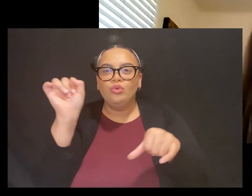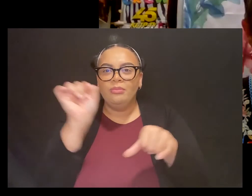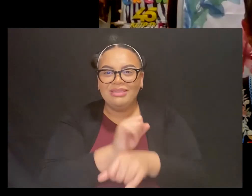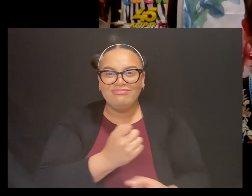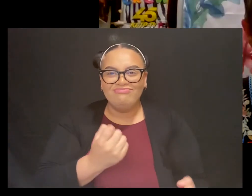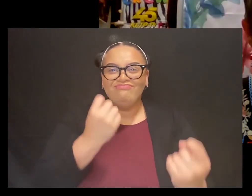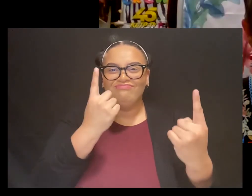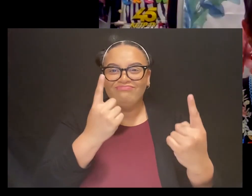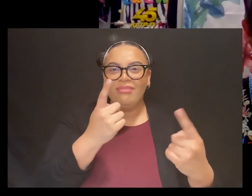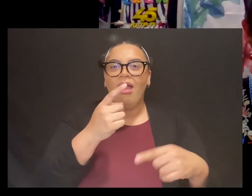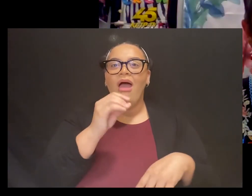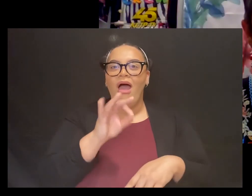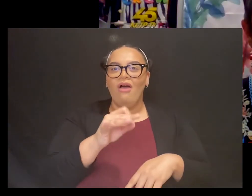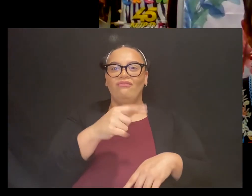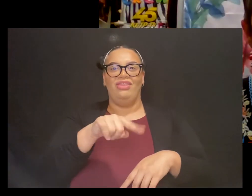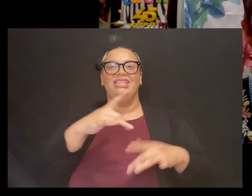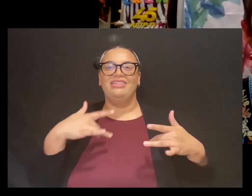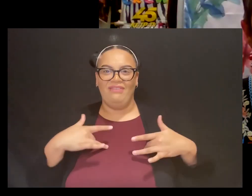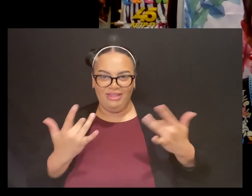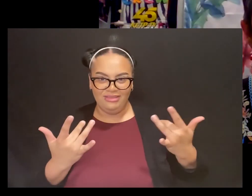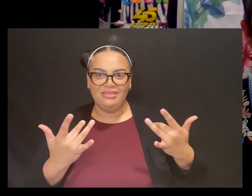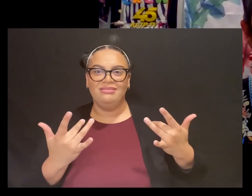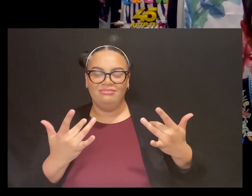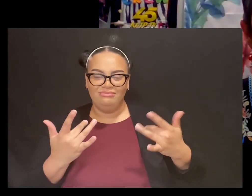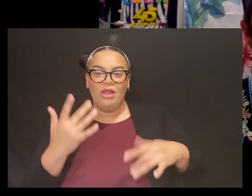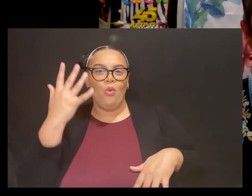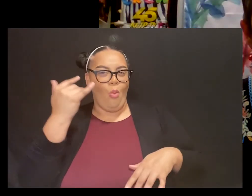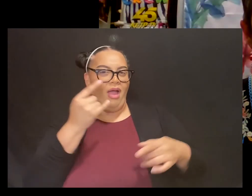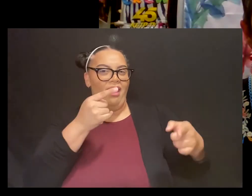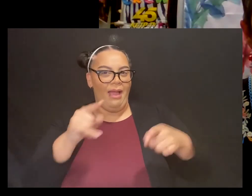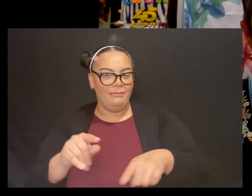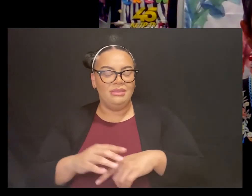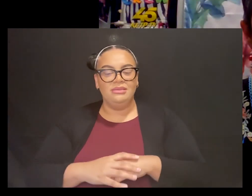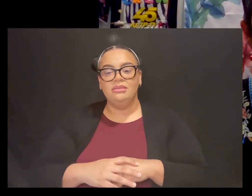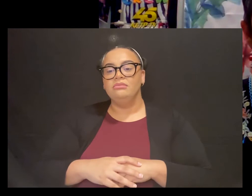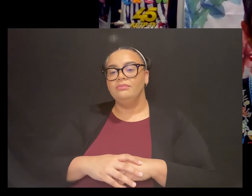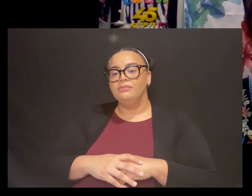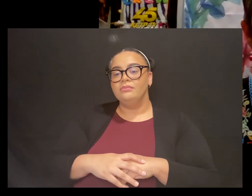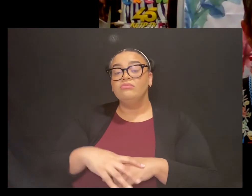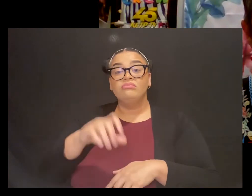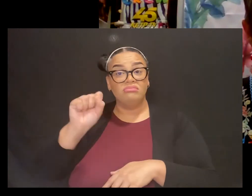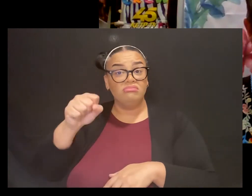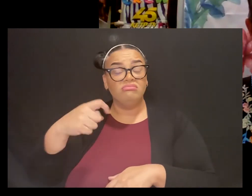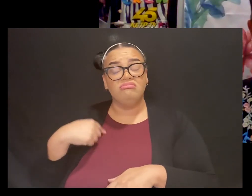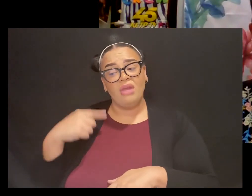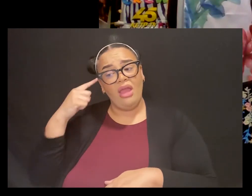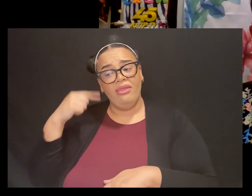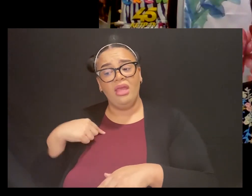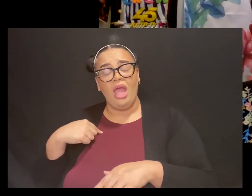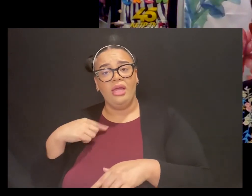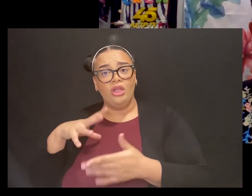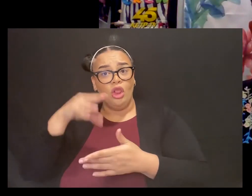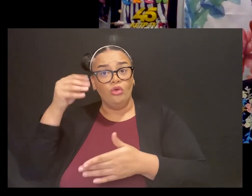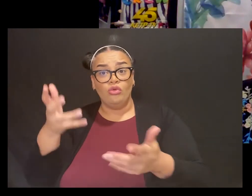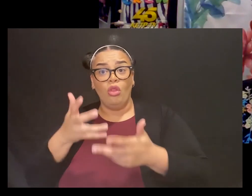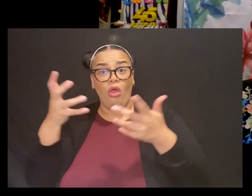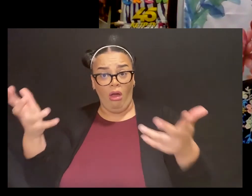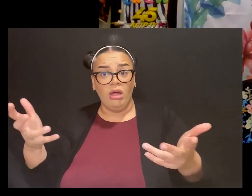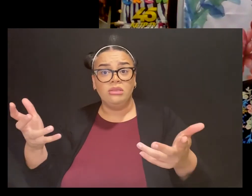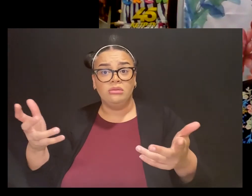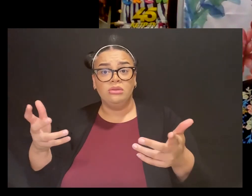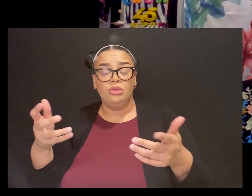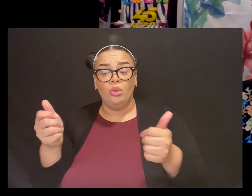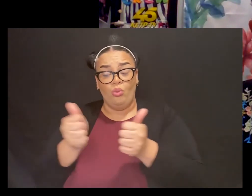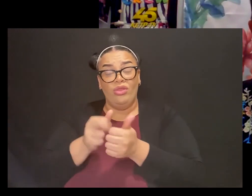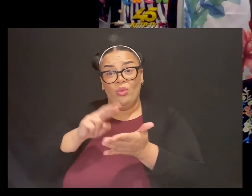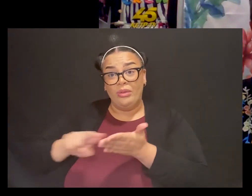So I think that I learned a lot during my research as well. So I didn't grow up traditionally in a traditional